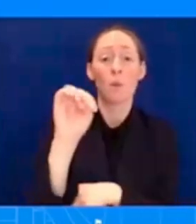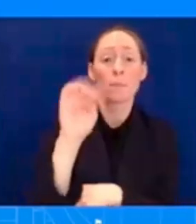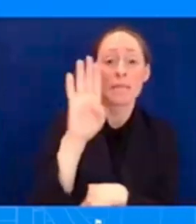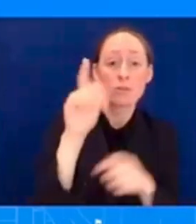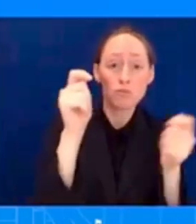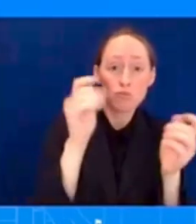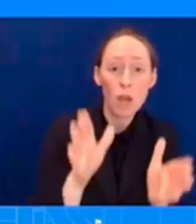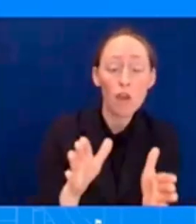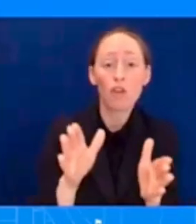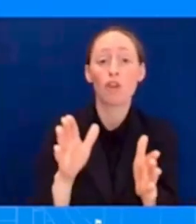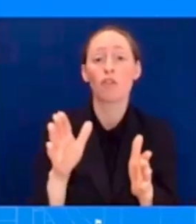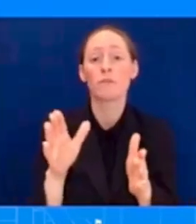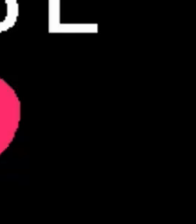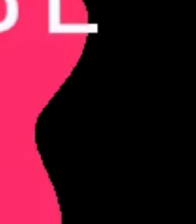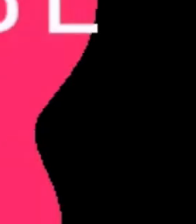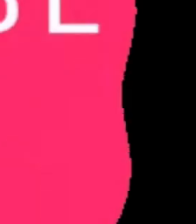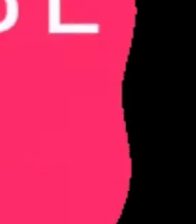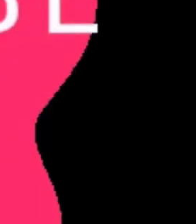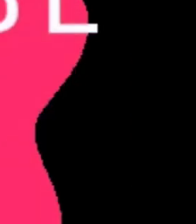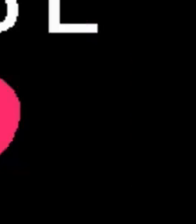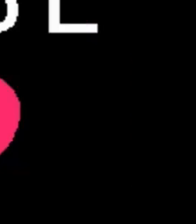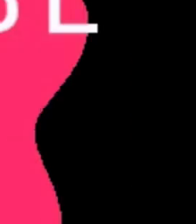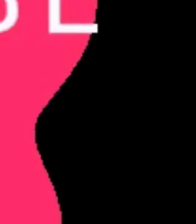numerous, numerous conversations, numerous calls.